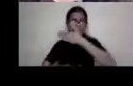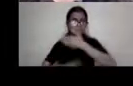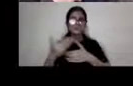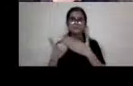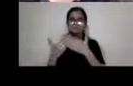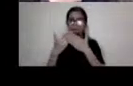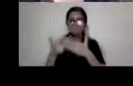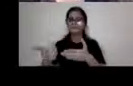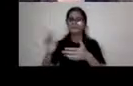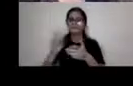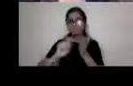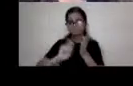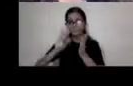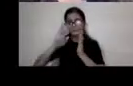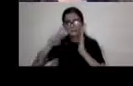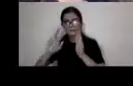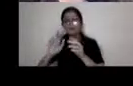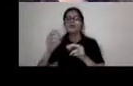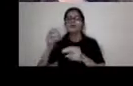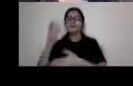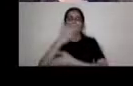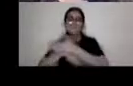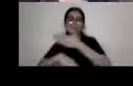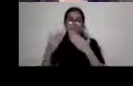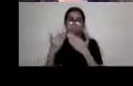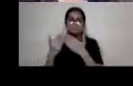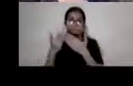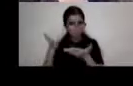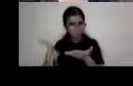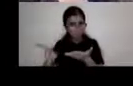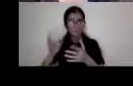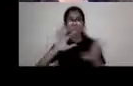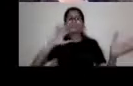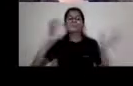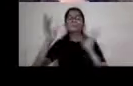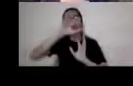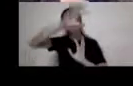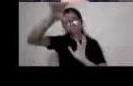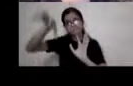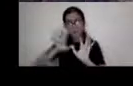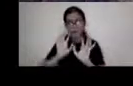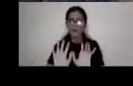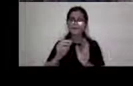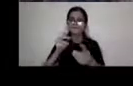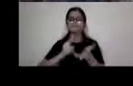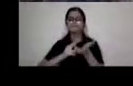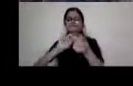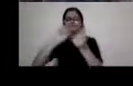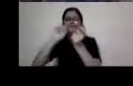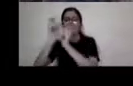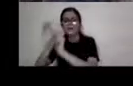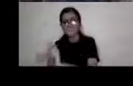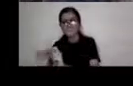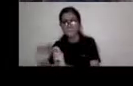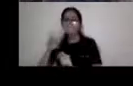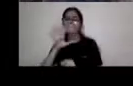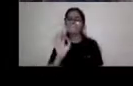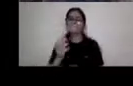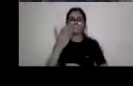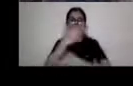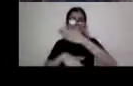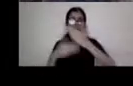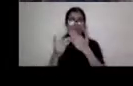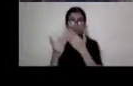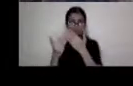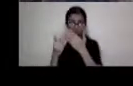of disability, uh, has become more global and, and that's going to change the very nature of, uh, what disability studies has been.